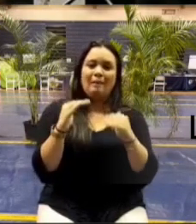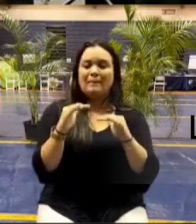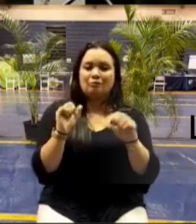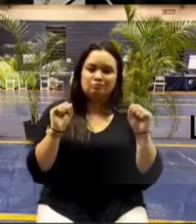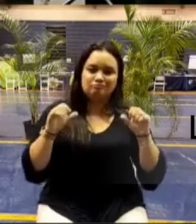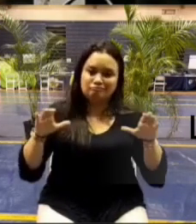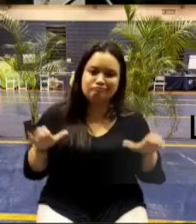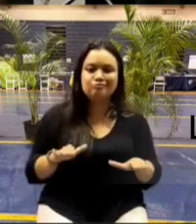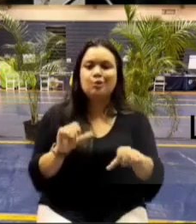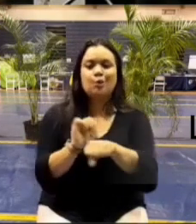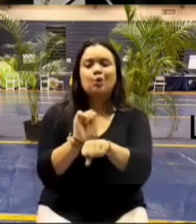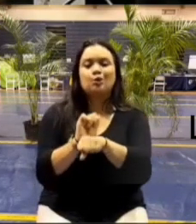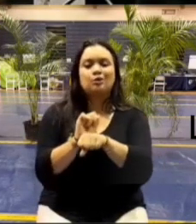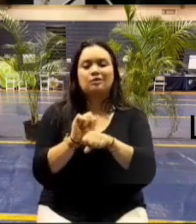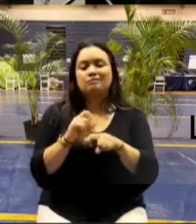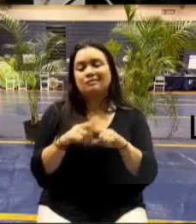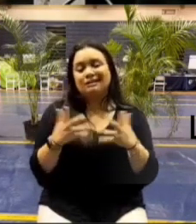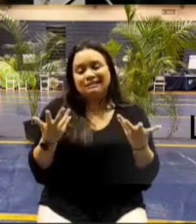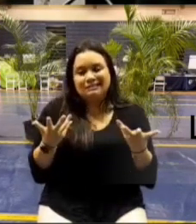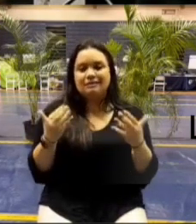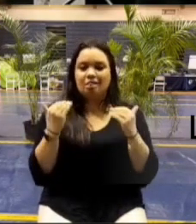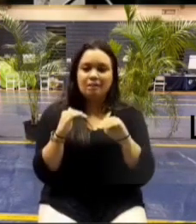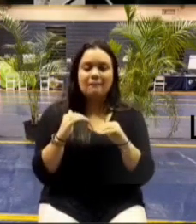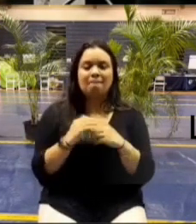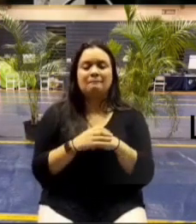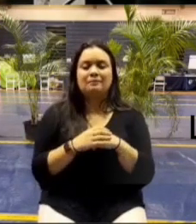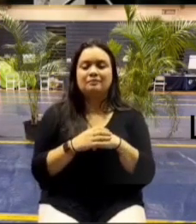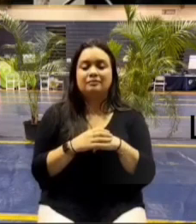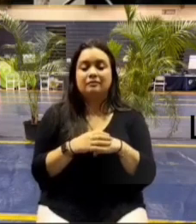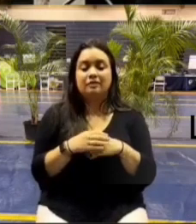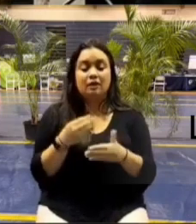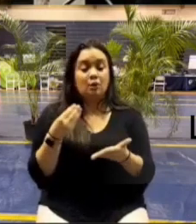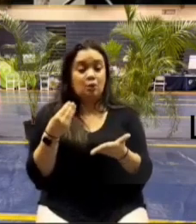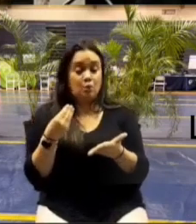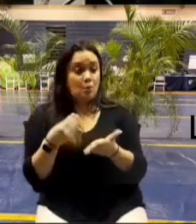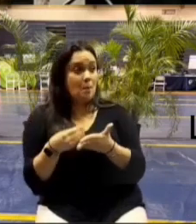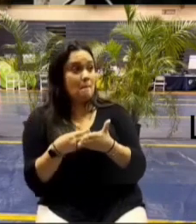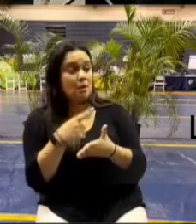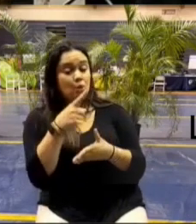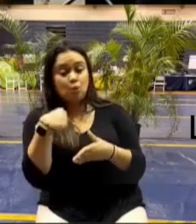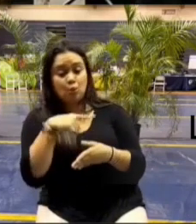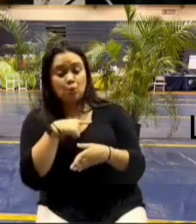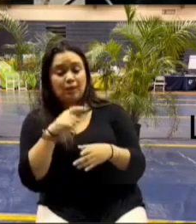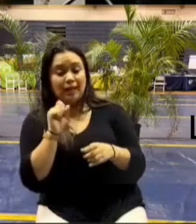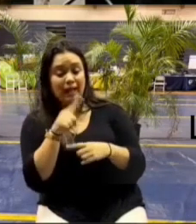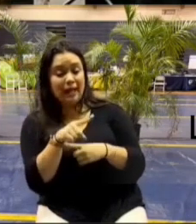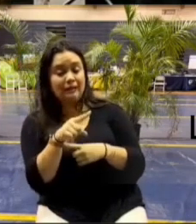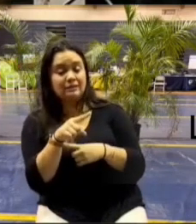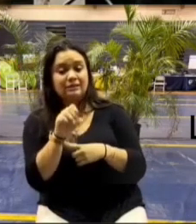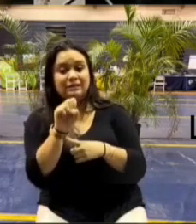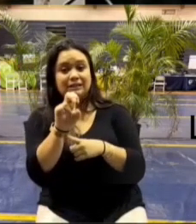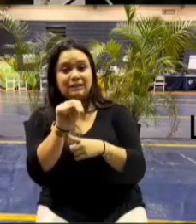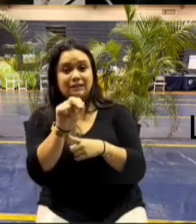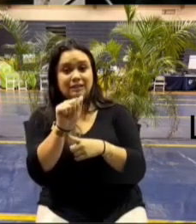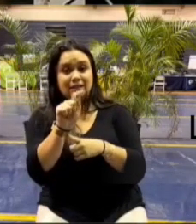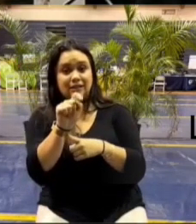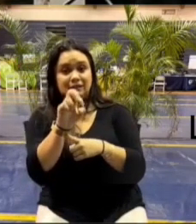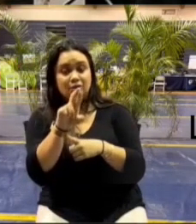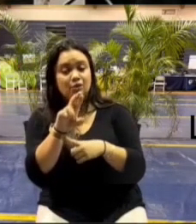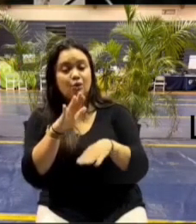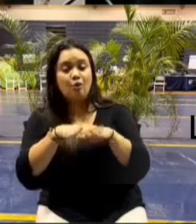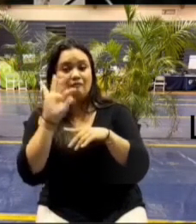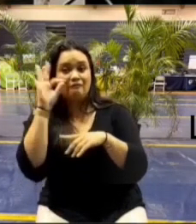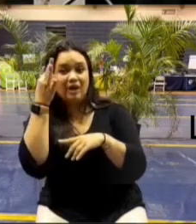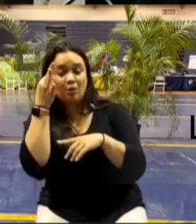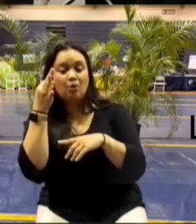if they can spare well with with the funding have we asked like our senators on the federal level um shots and